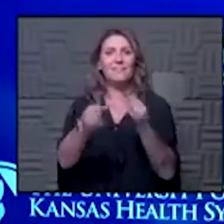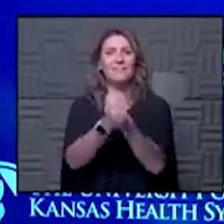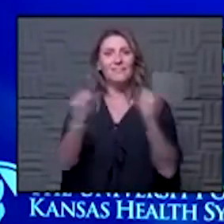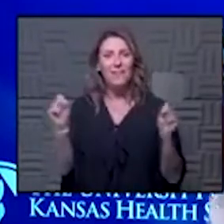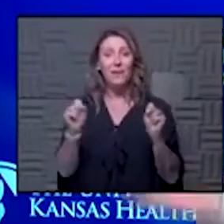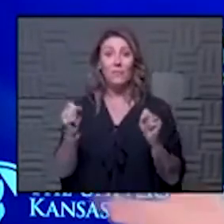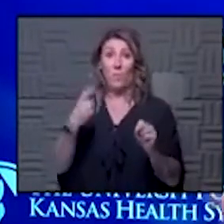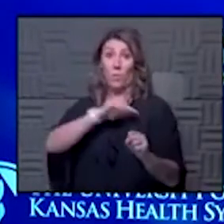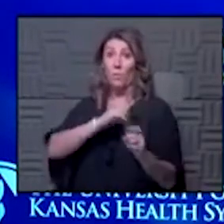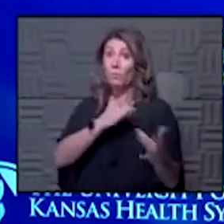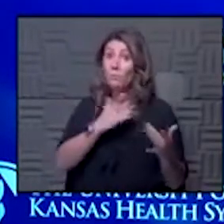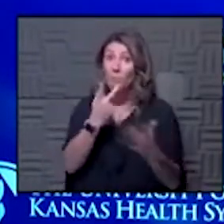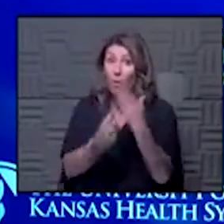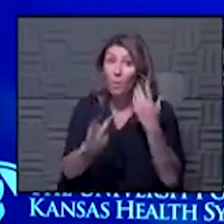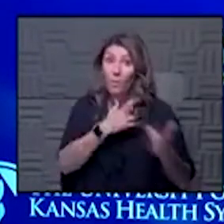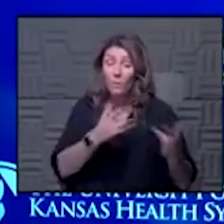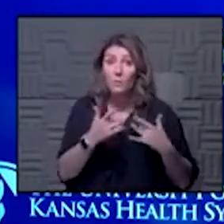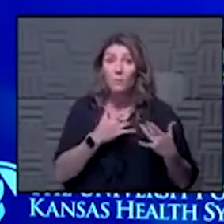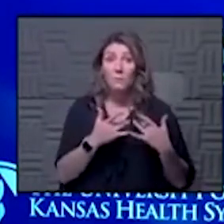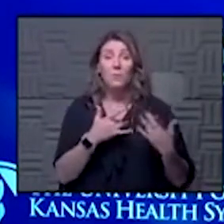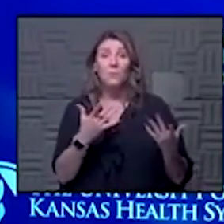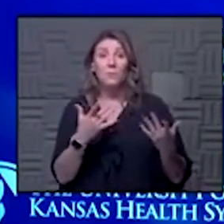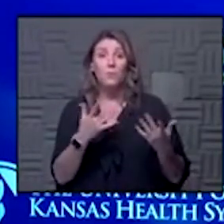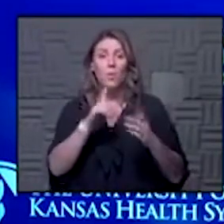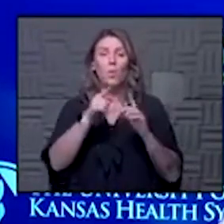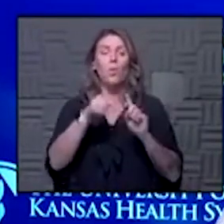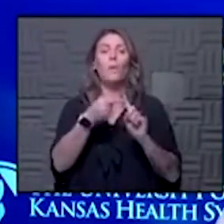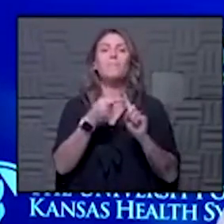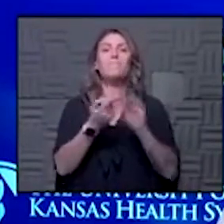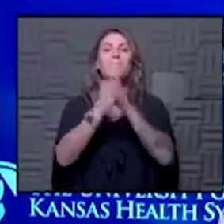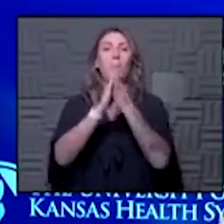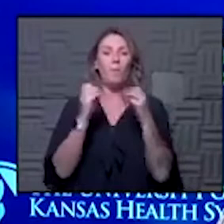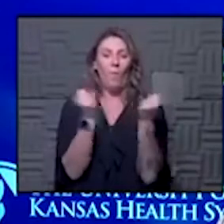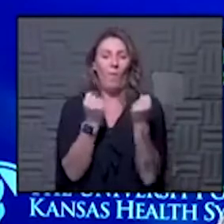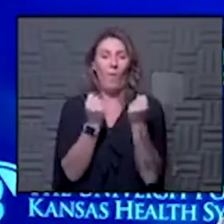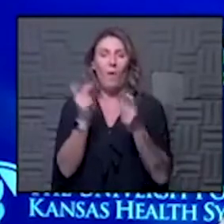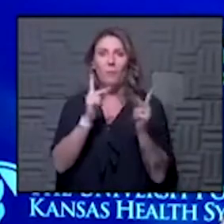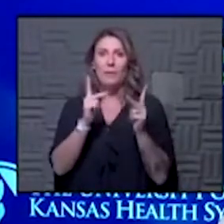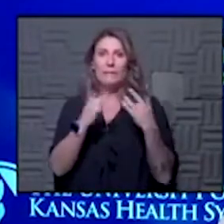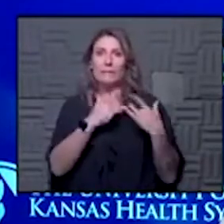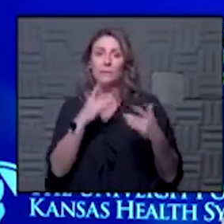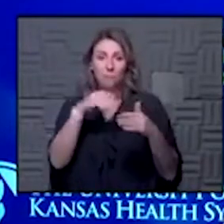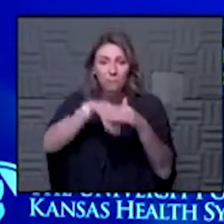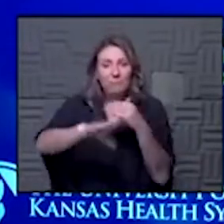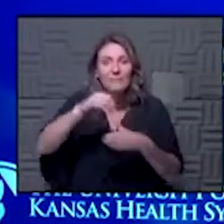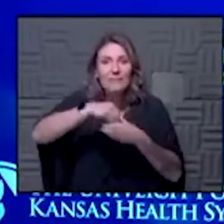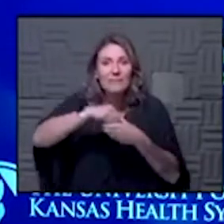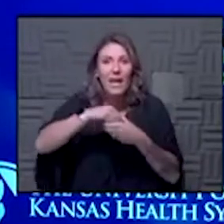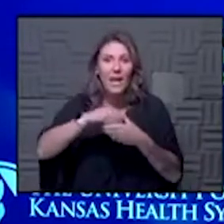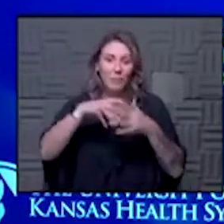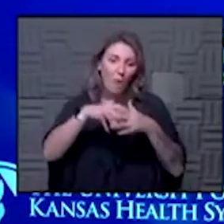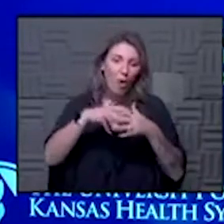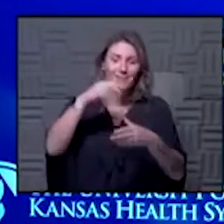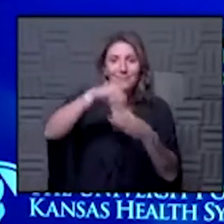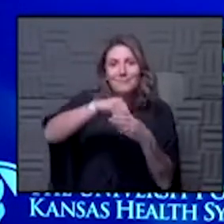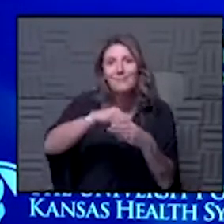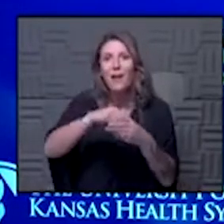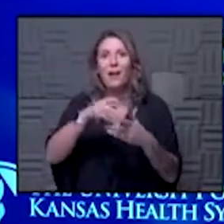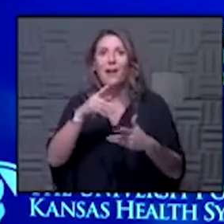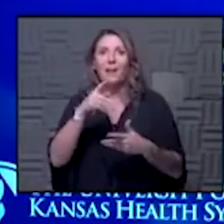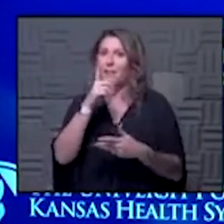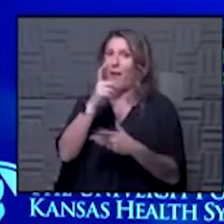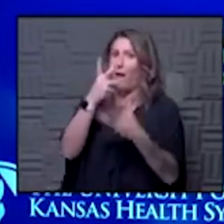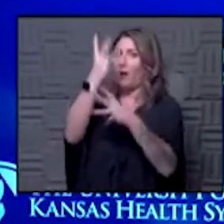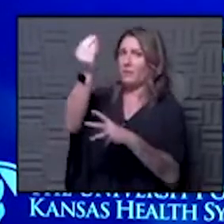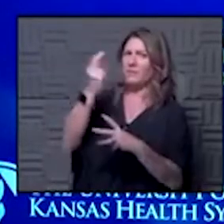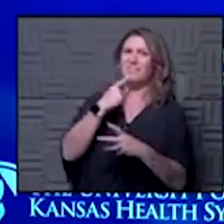think we're both concerned about Hawk is that as things get colder and people go inside they take parties inside they're not outside anymore well that bring that